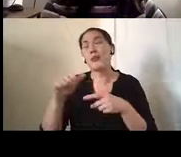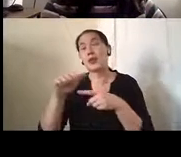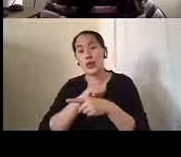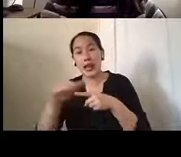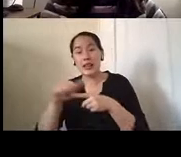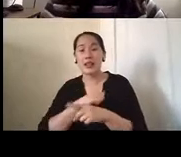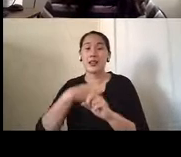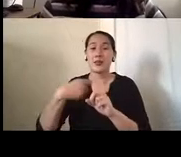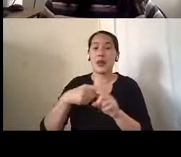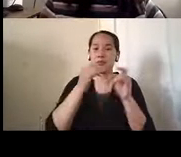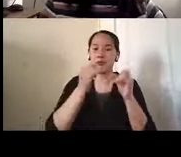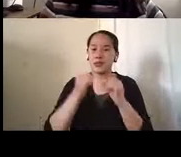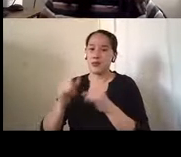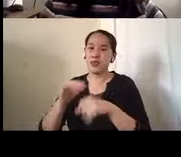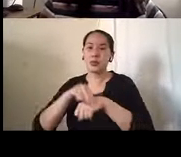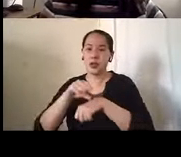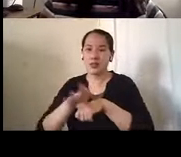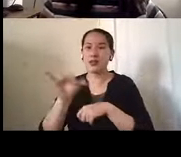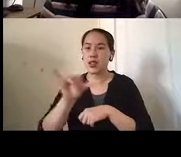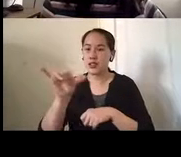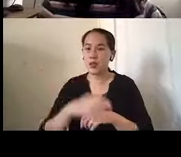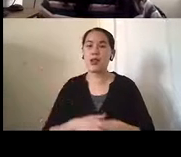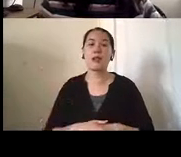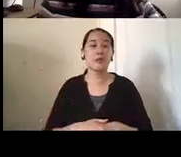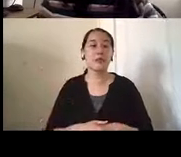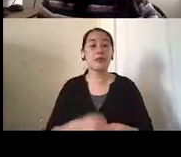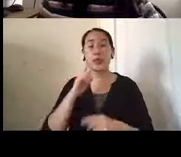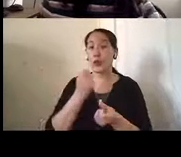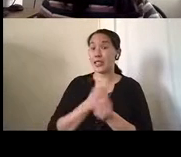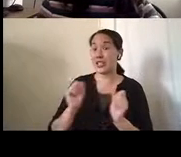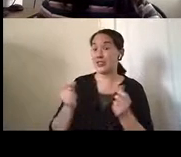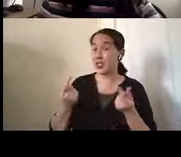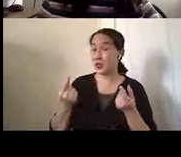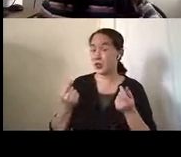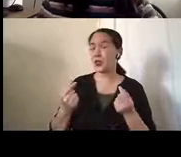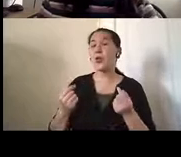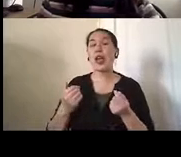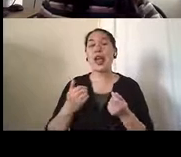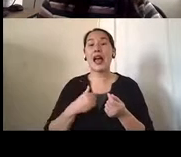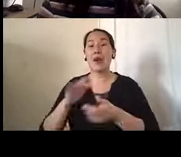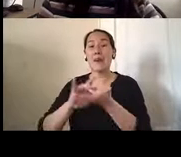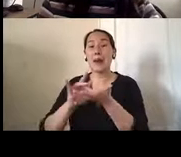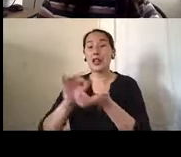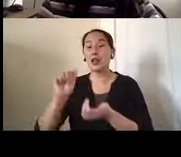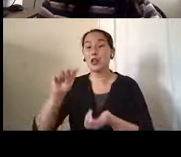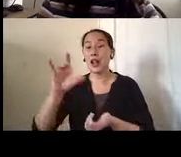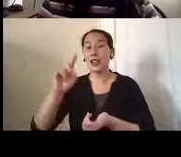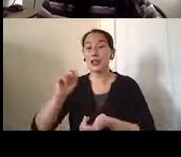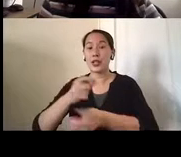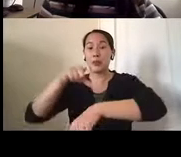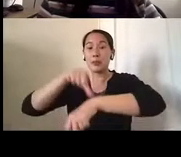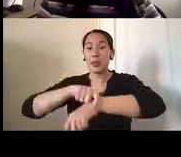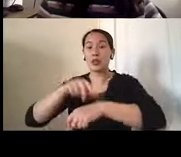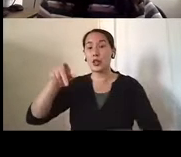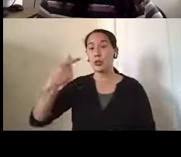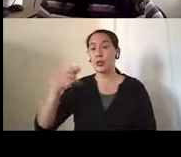individual counseling. Um, for safety, we like to recommend using either a medical alert bracelet or some type of GPS tracker, especially in